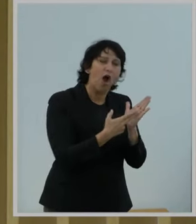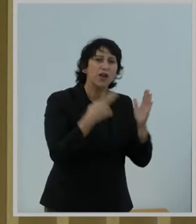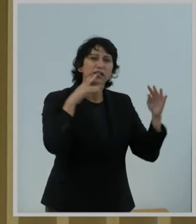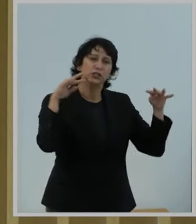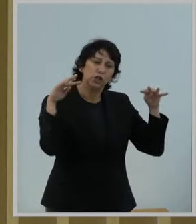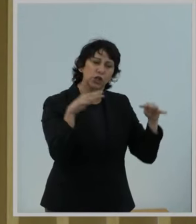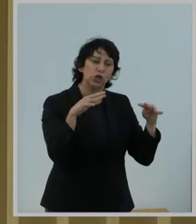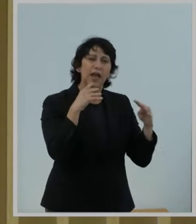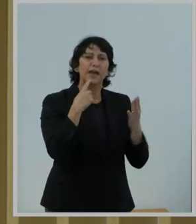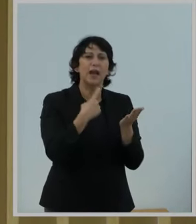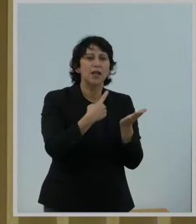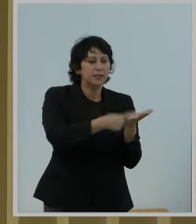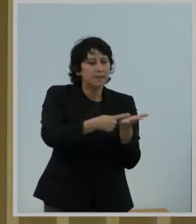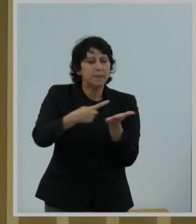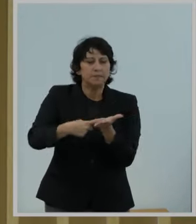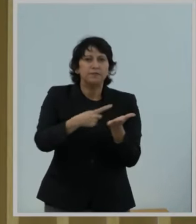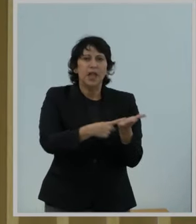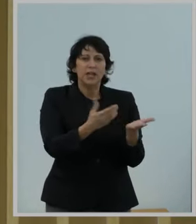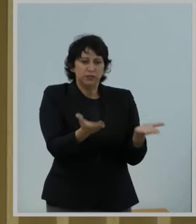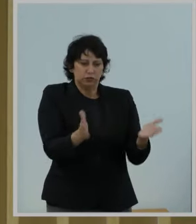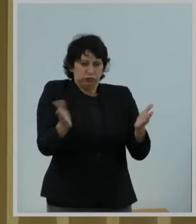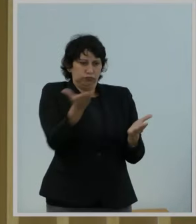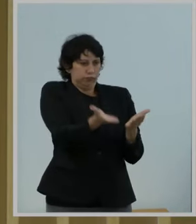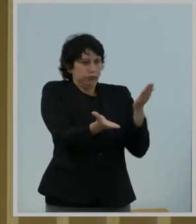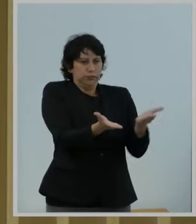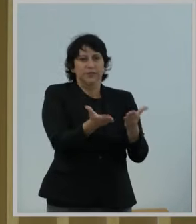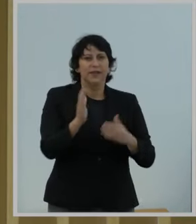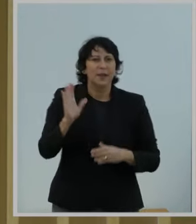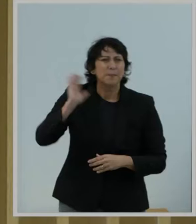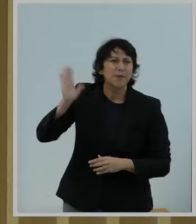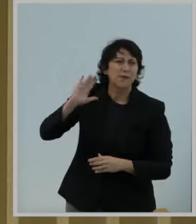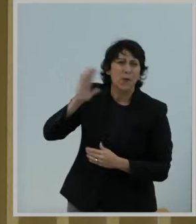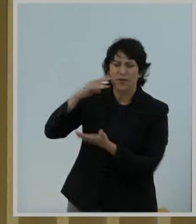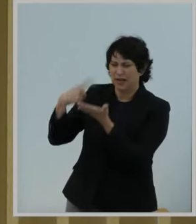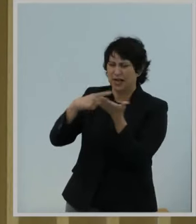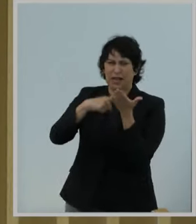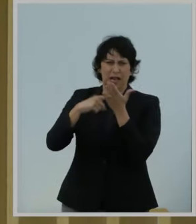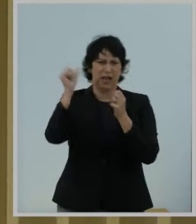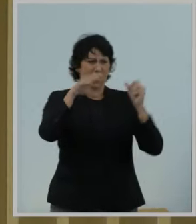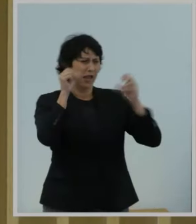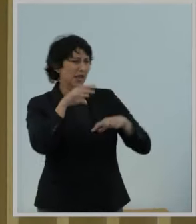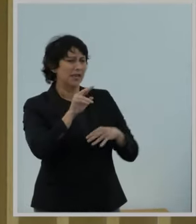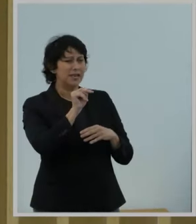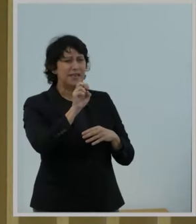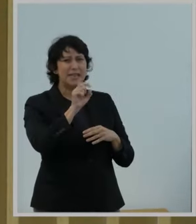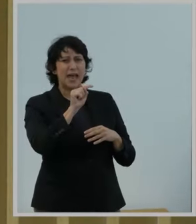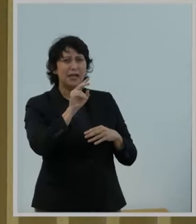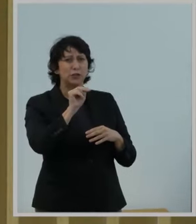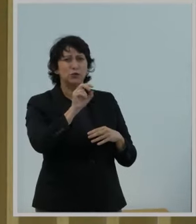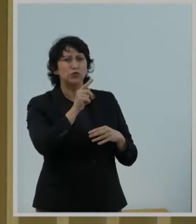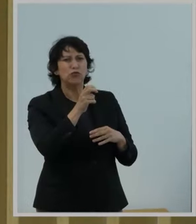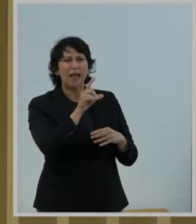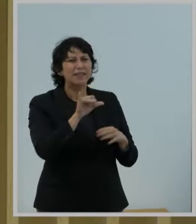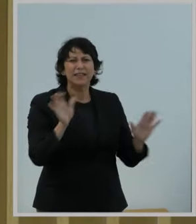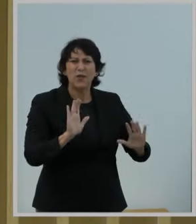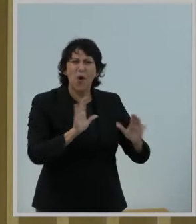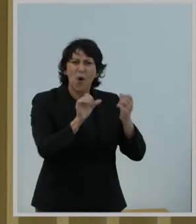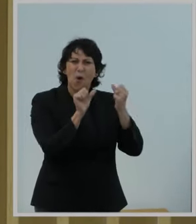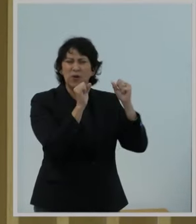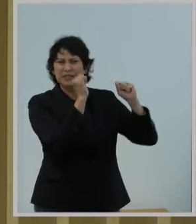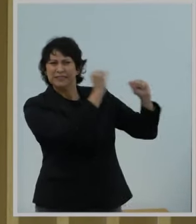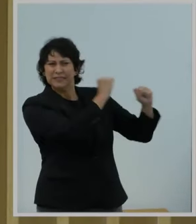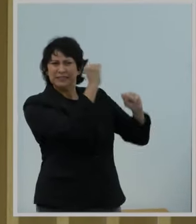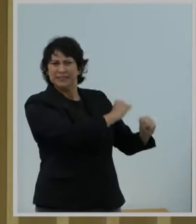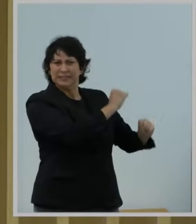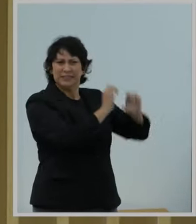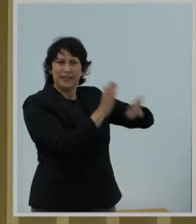not just the repeated and talismanic invocation of the phrase net neutrality. We should be talking